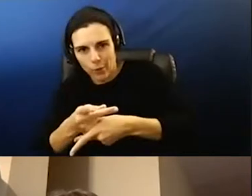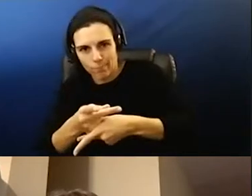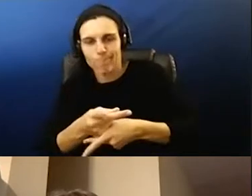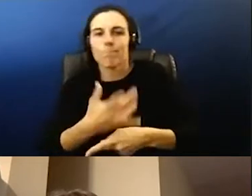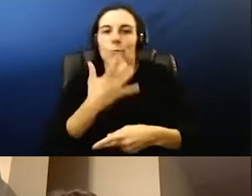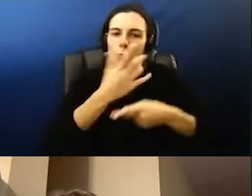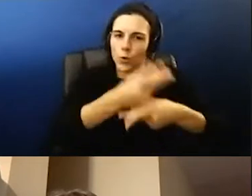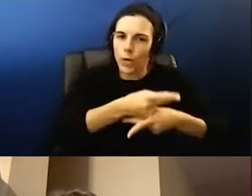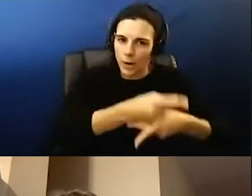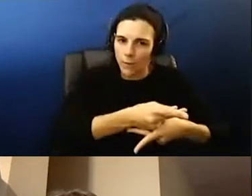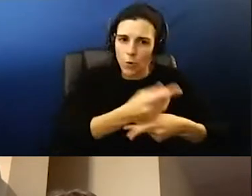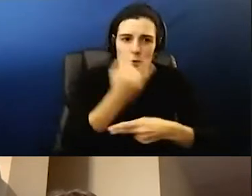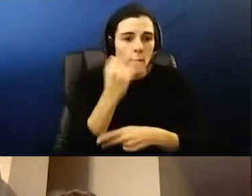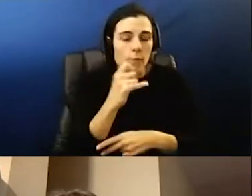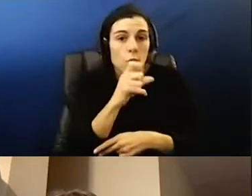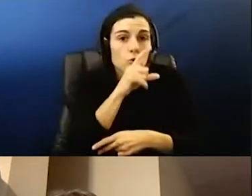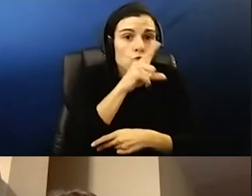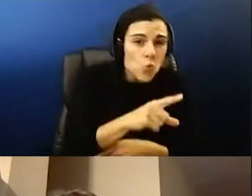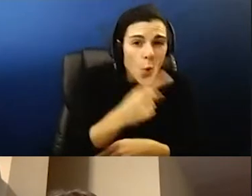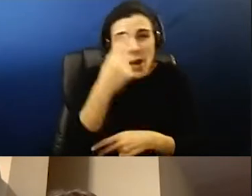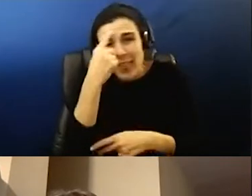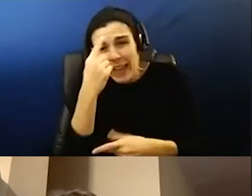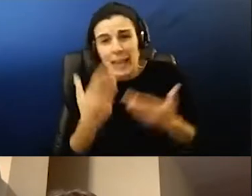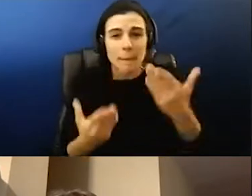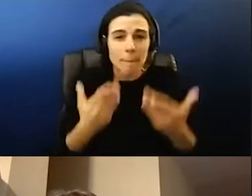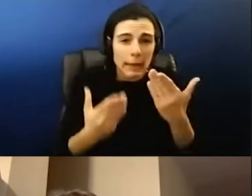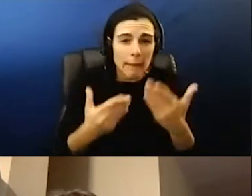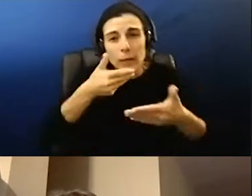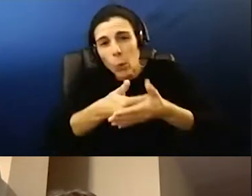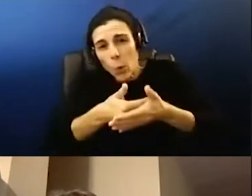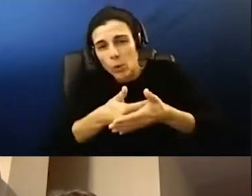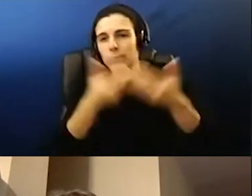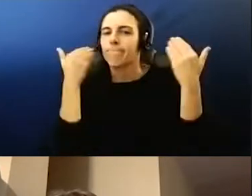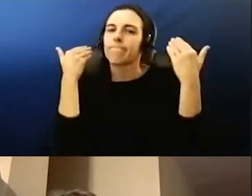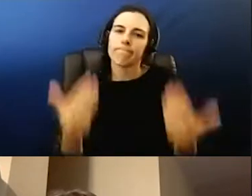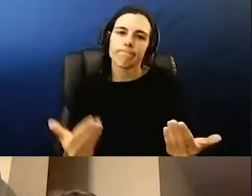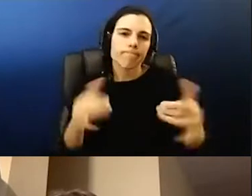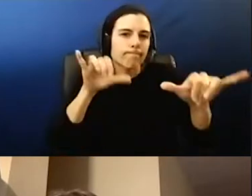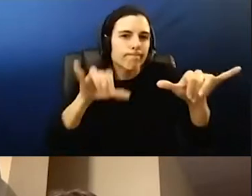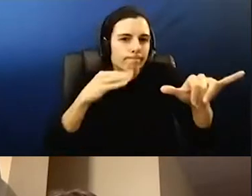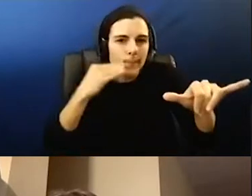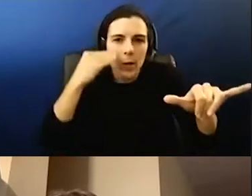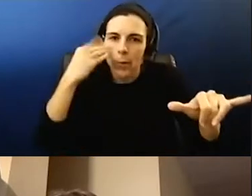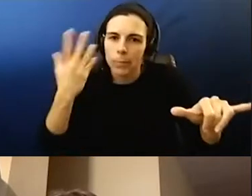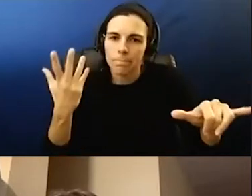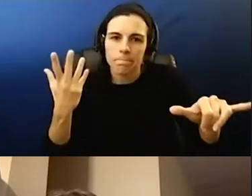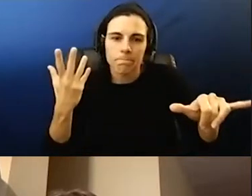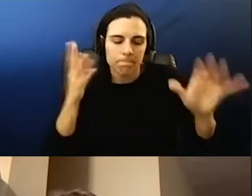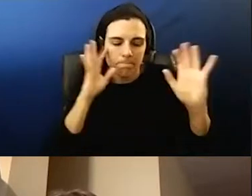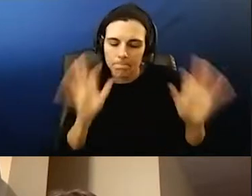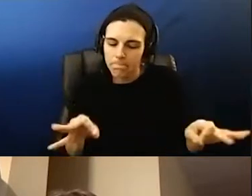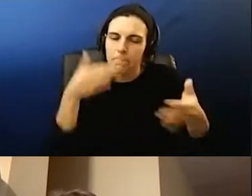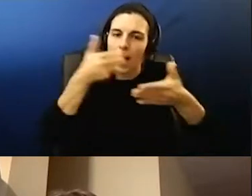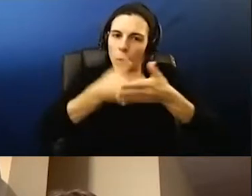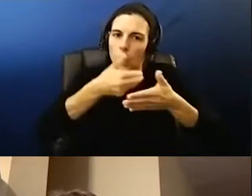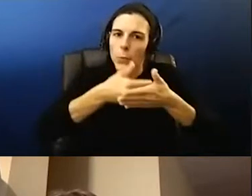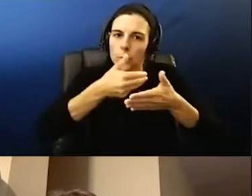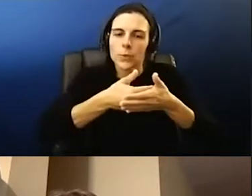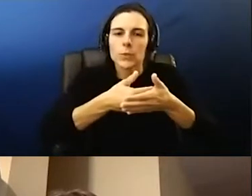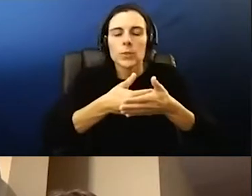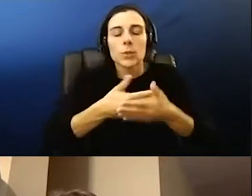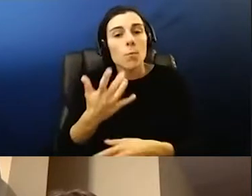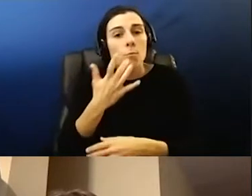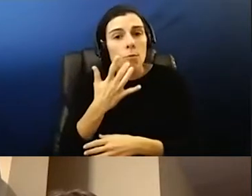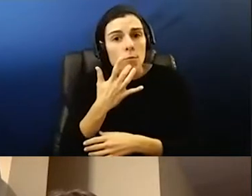that if we're uncertain, but we think maybe they might have been, we go ahead and say they're close contacts because we would rather the parent be